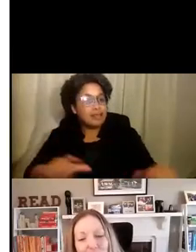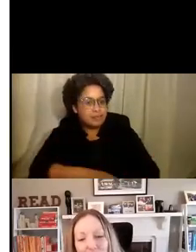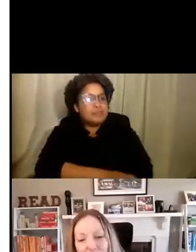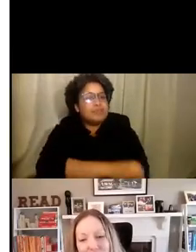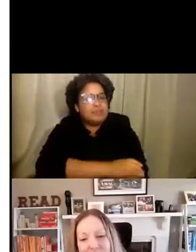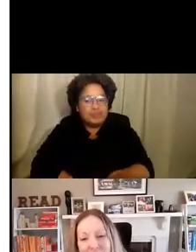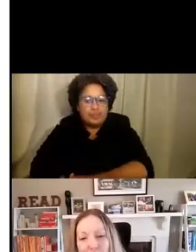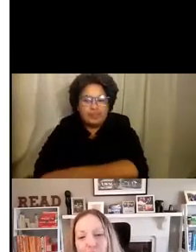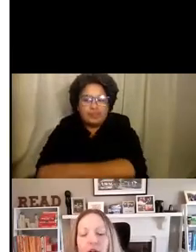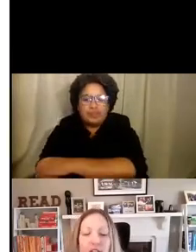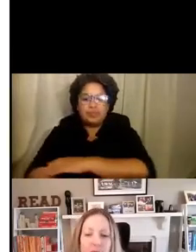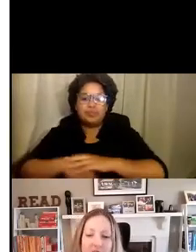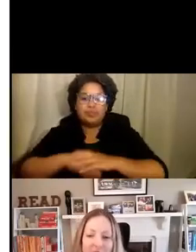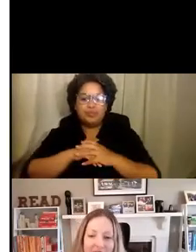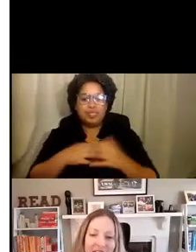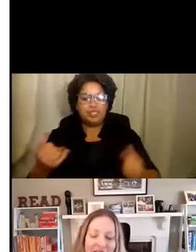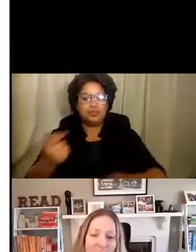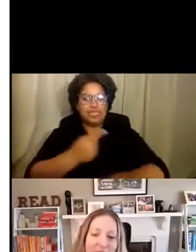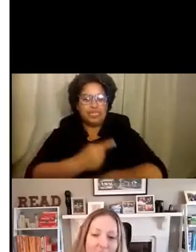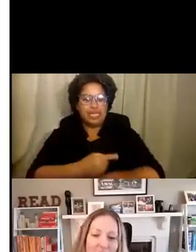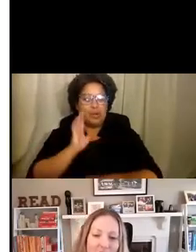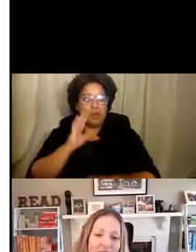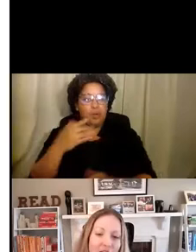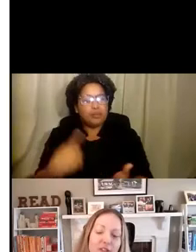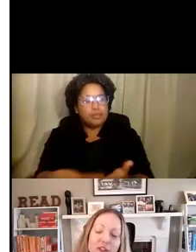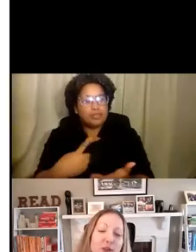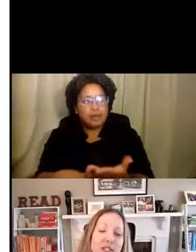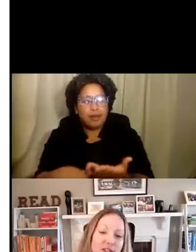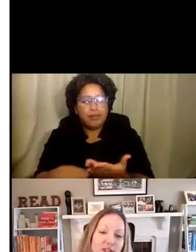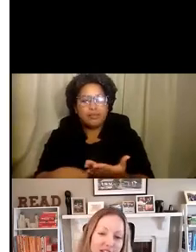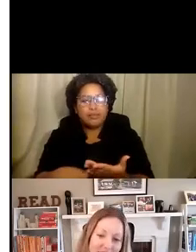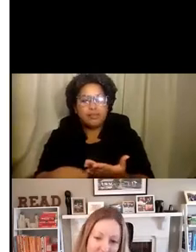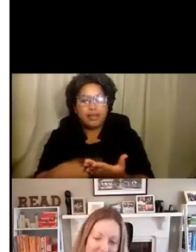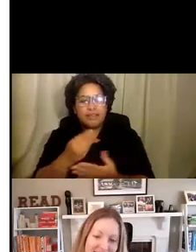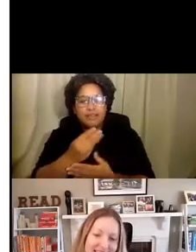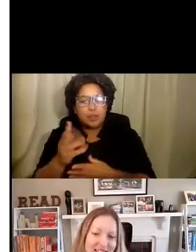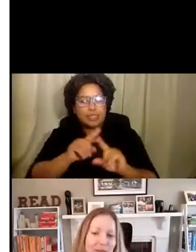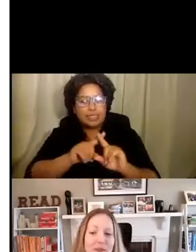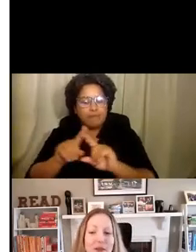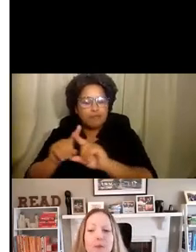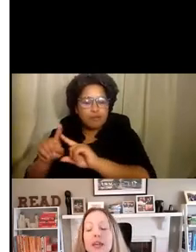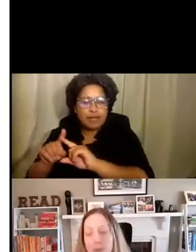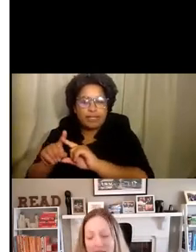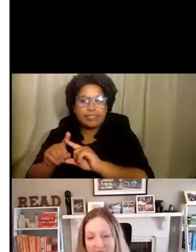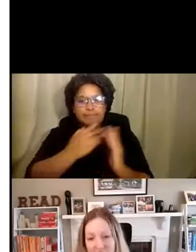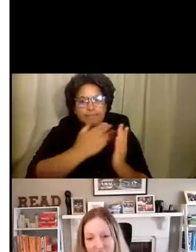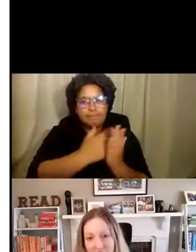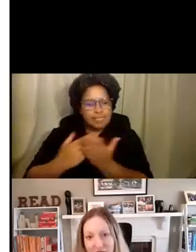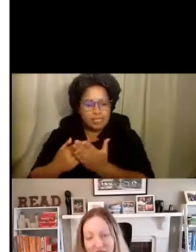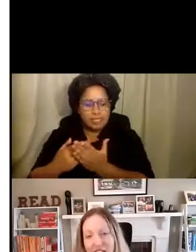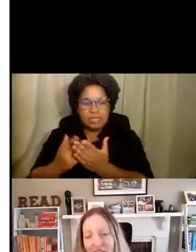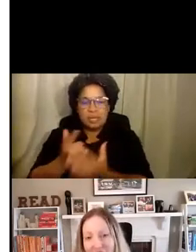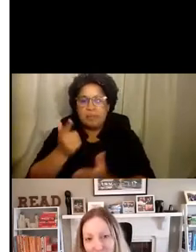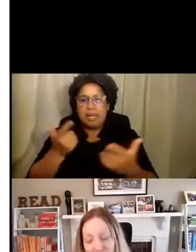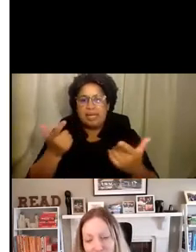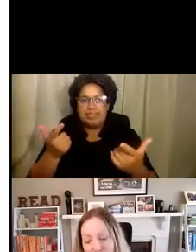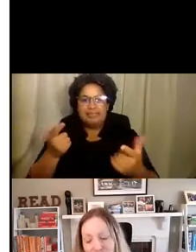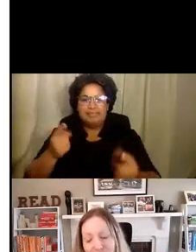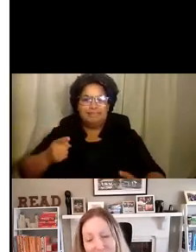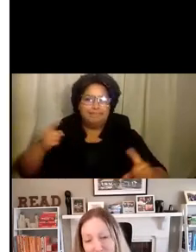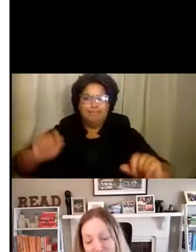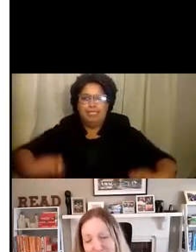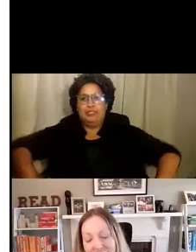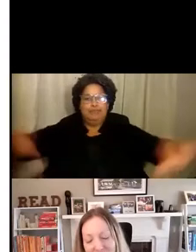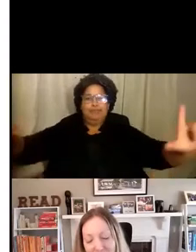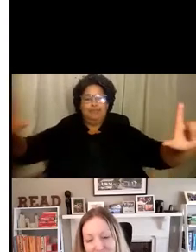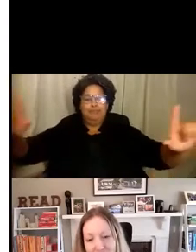today we're going to be talking about a few different pieces. The big picture that I hope